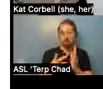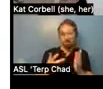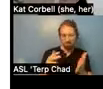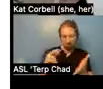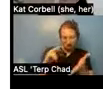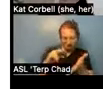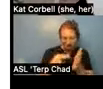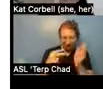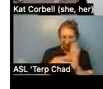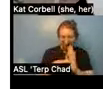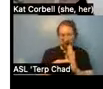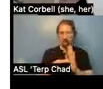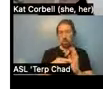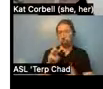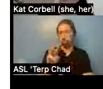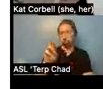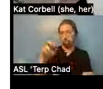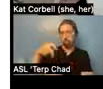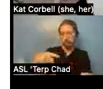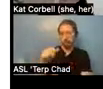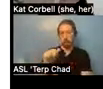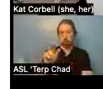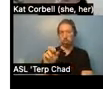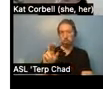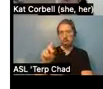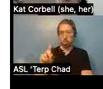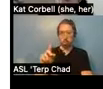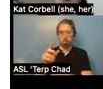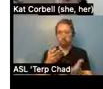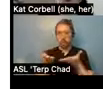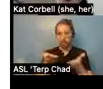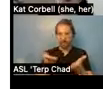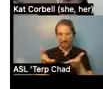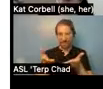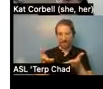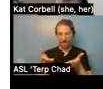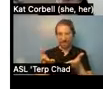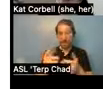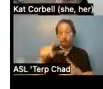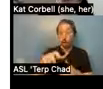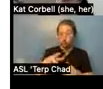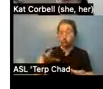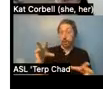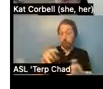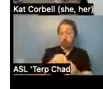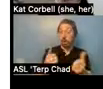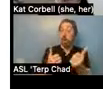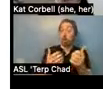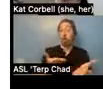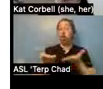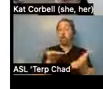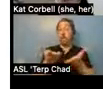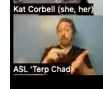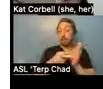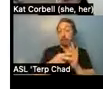sometimes called wraparound services? So support services can include, or should include case management, also